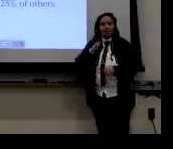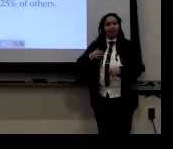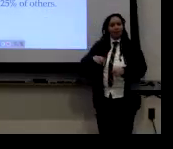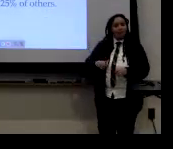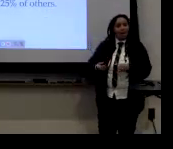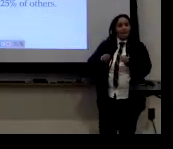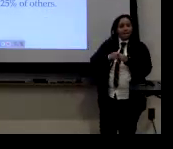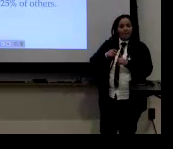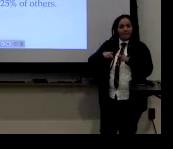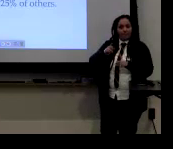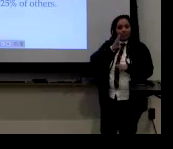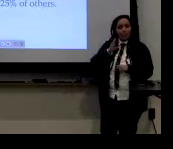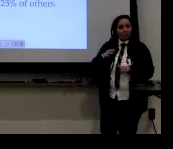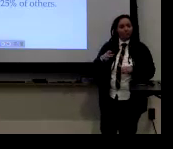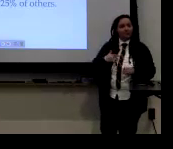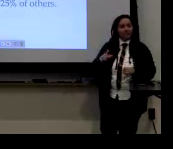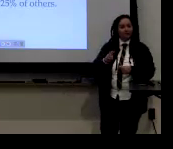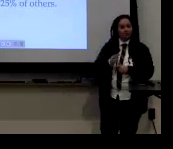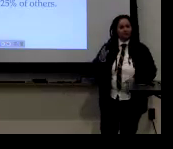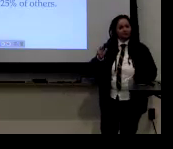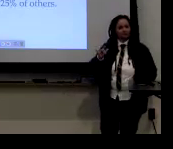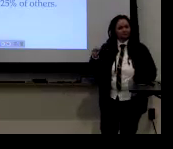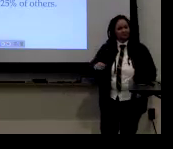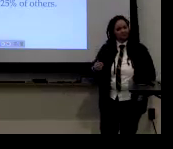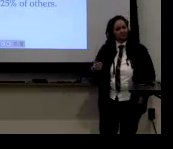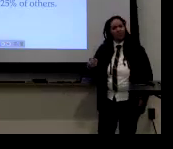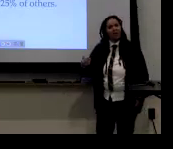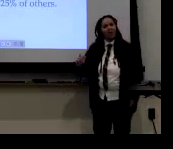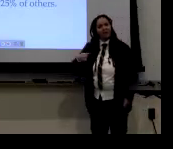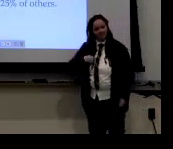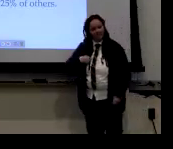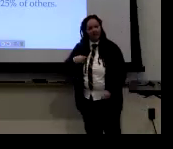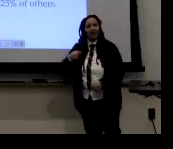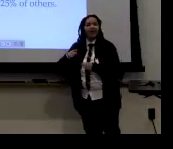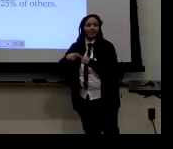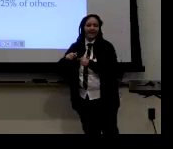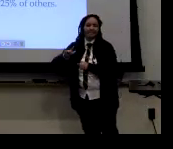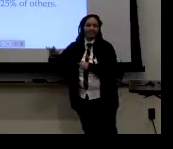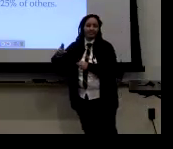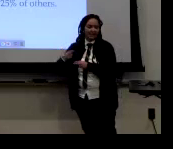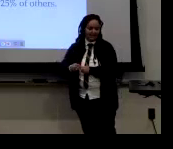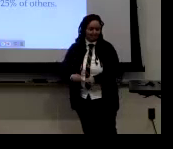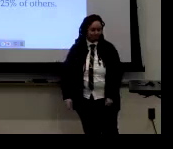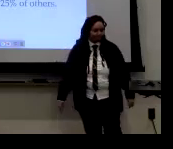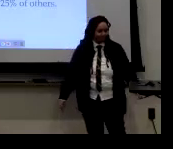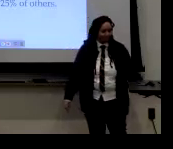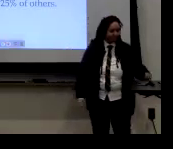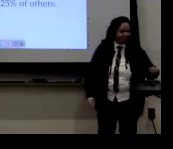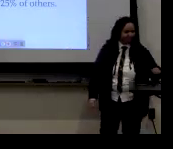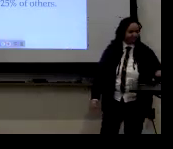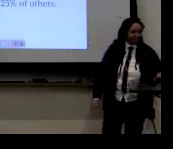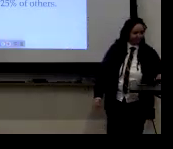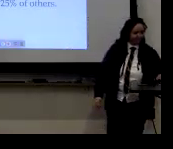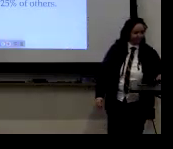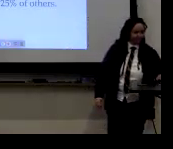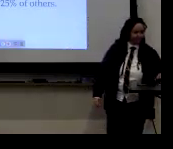the black was 25% of that. So most people who signed that were black, or sorry, were